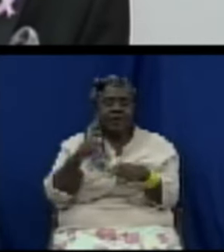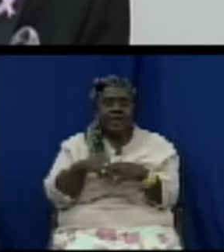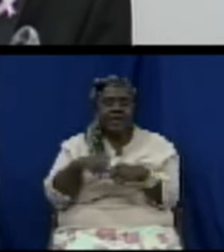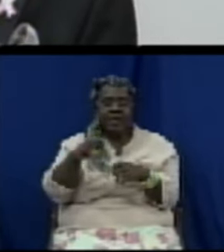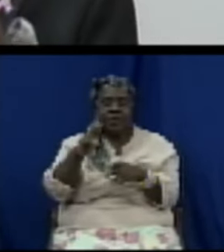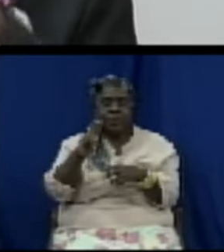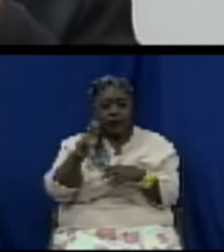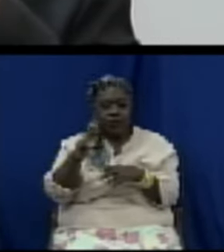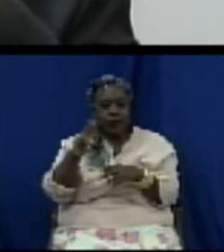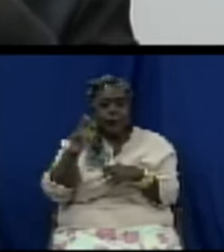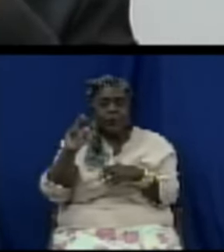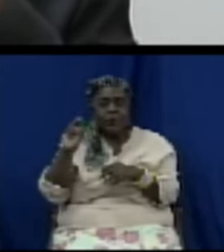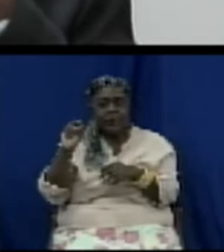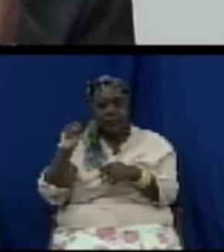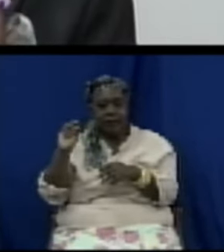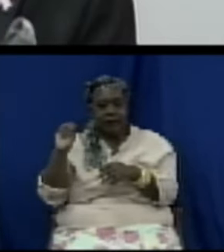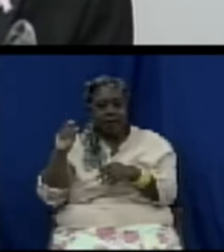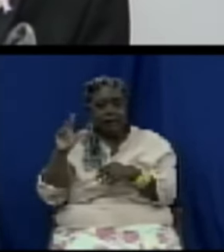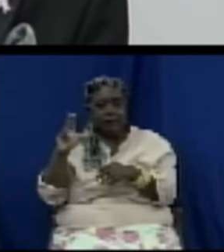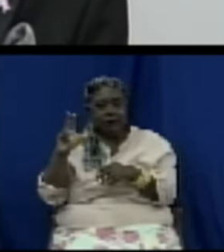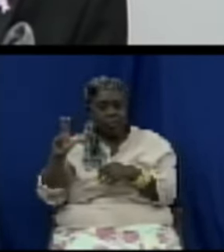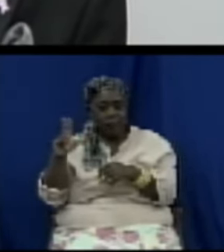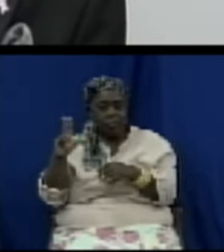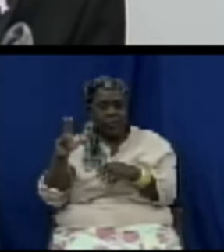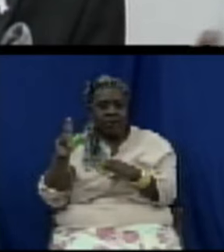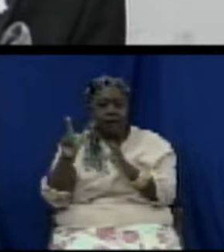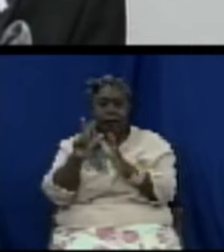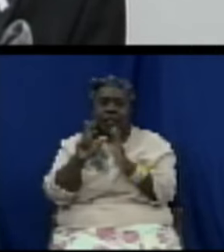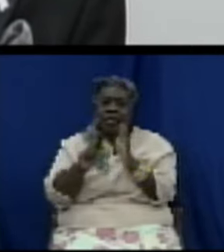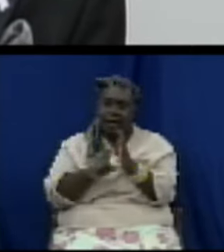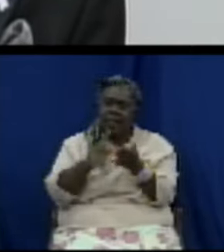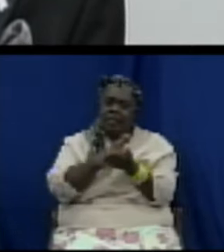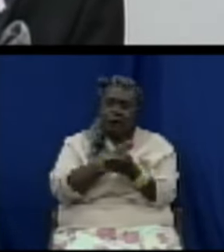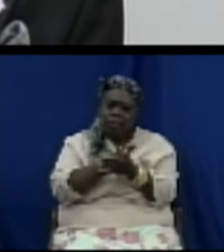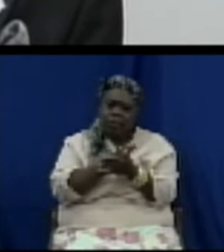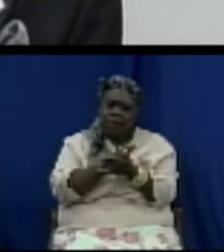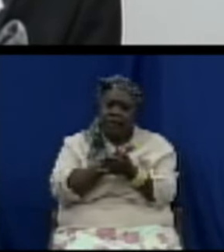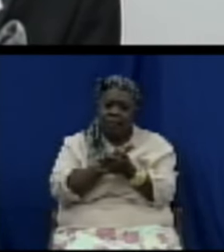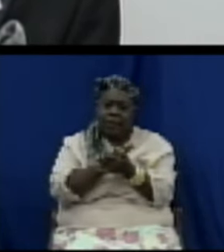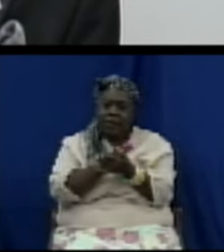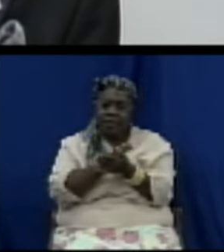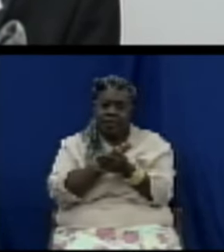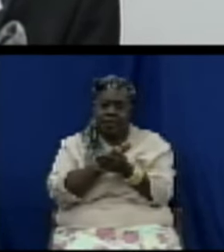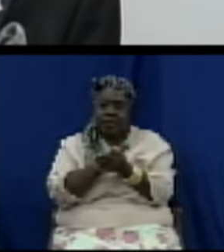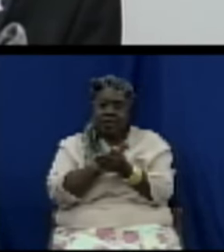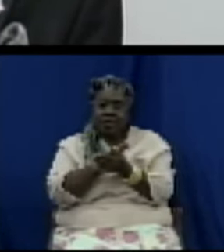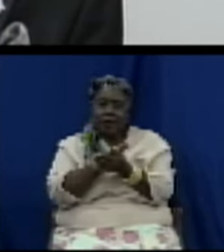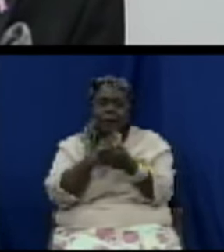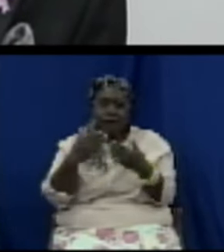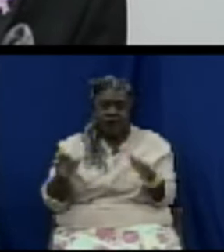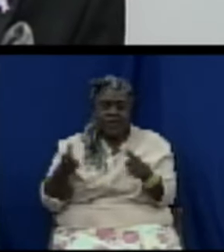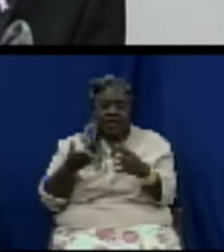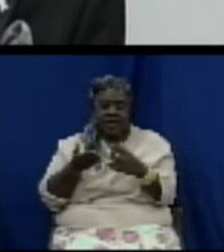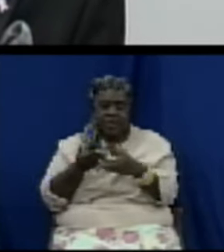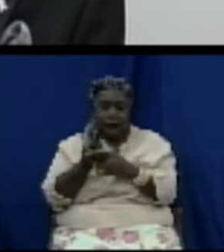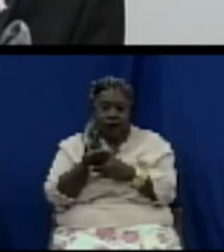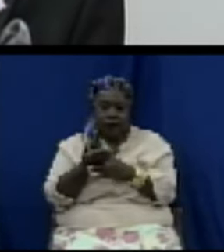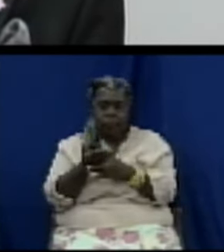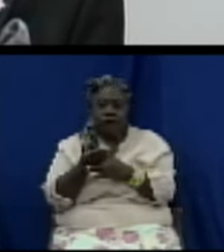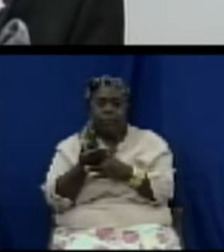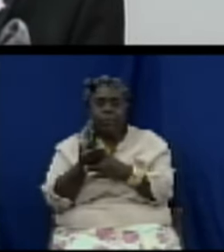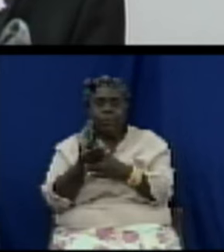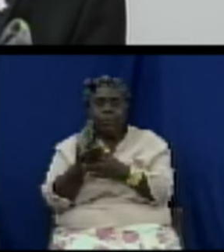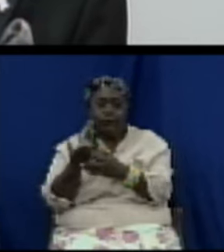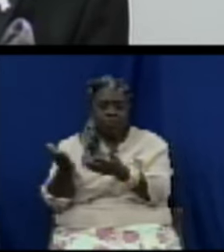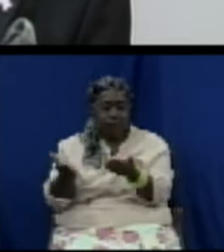through the passage of the Consumer Protection Act of 2003